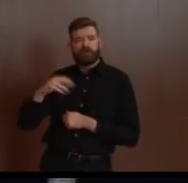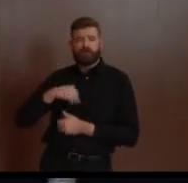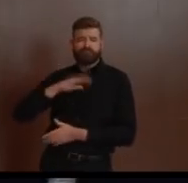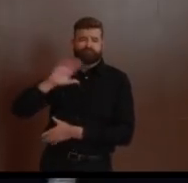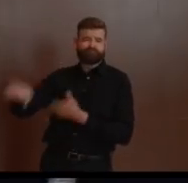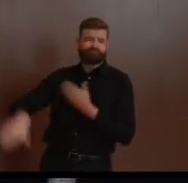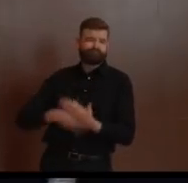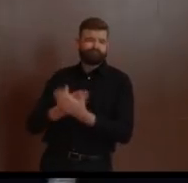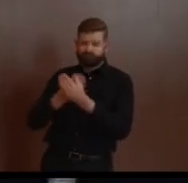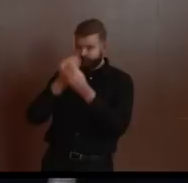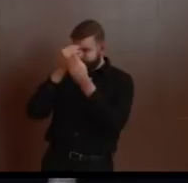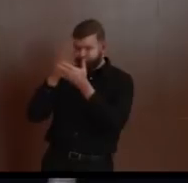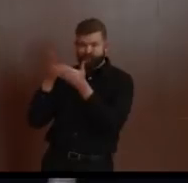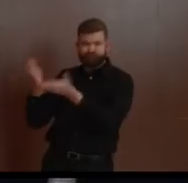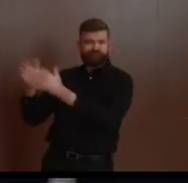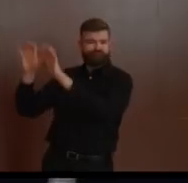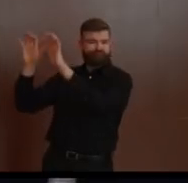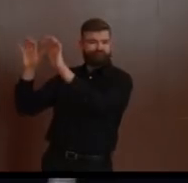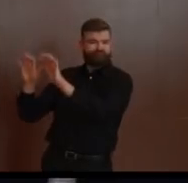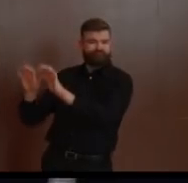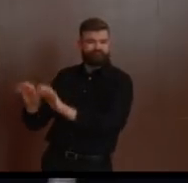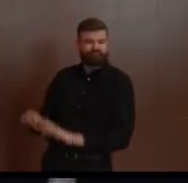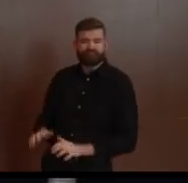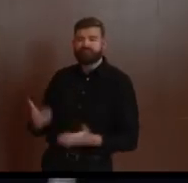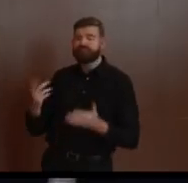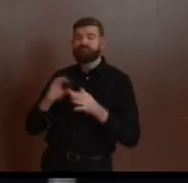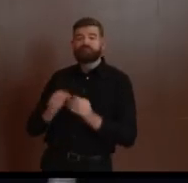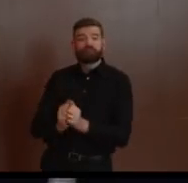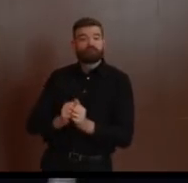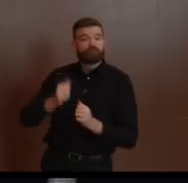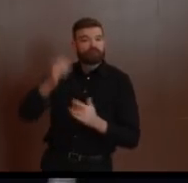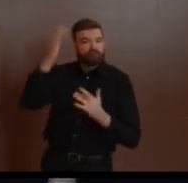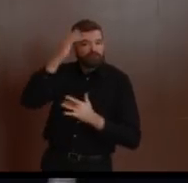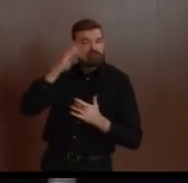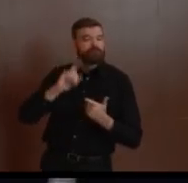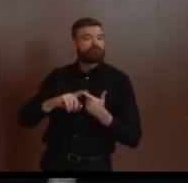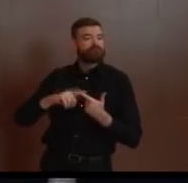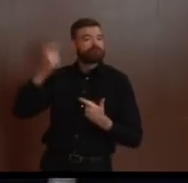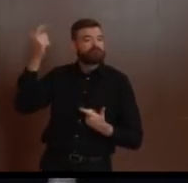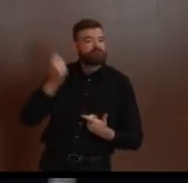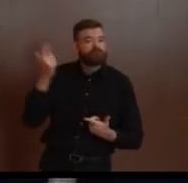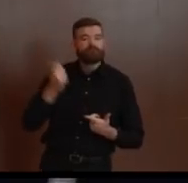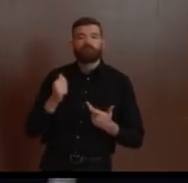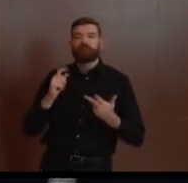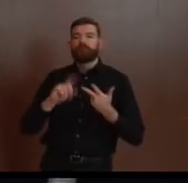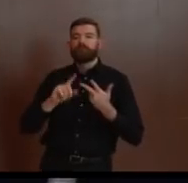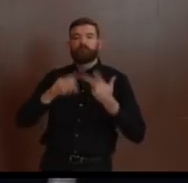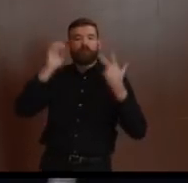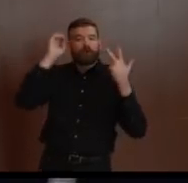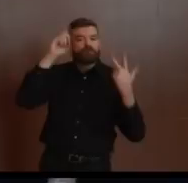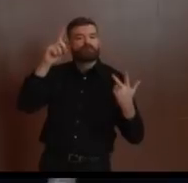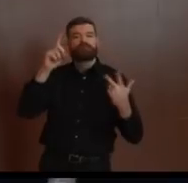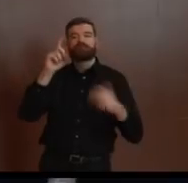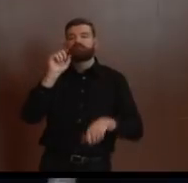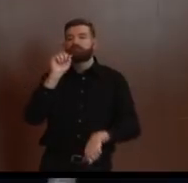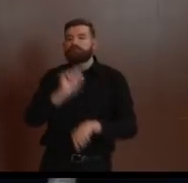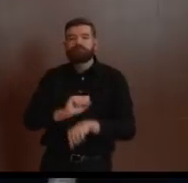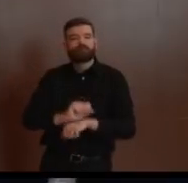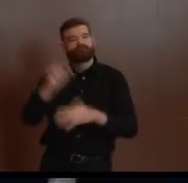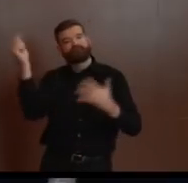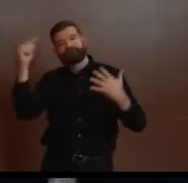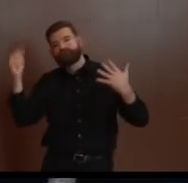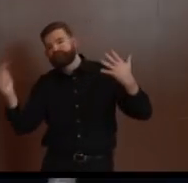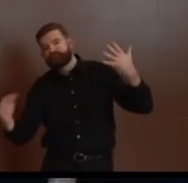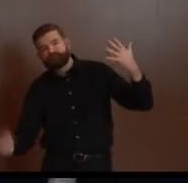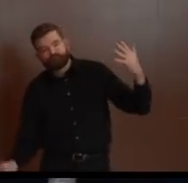employment benefits, educational resources, and more. In closing, as I've done in the past, I encourage and